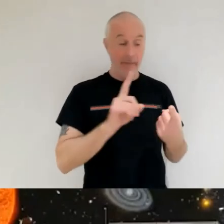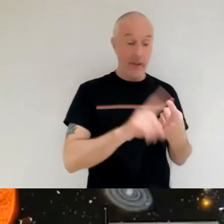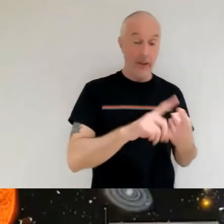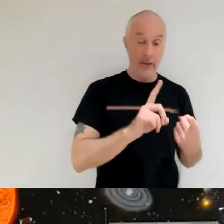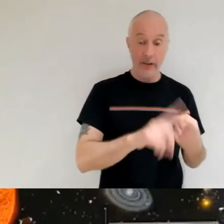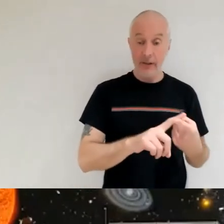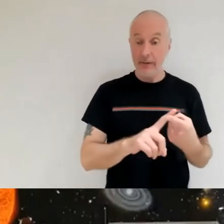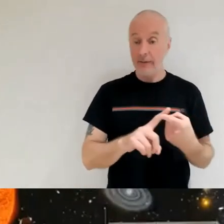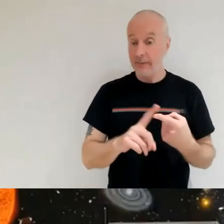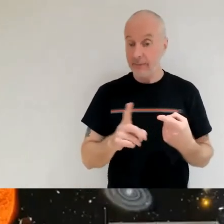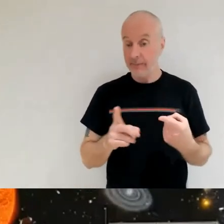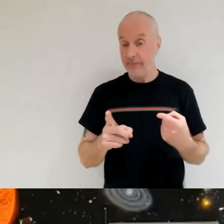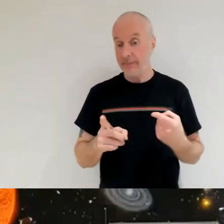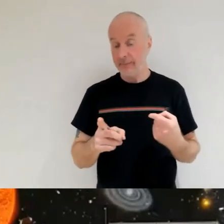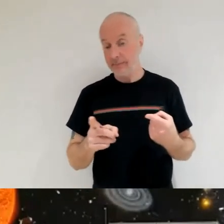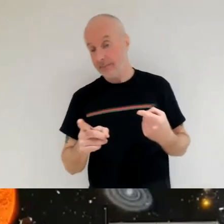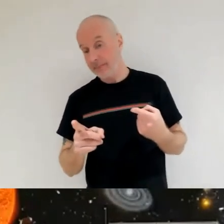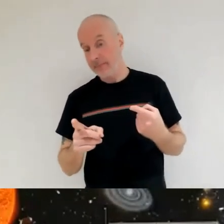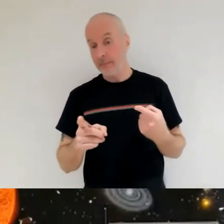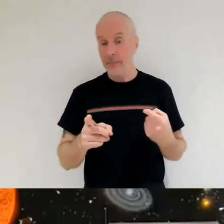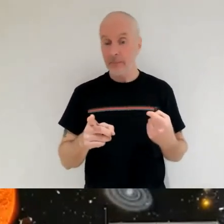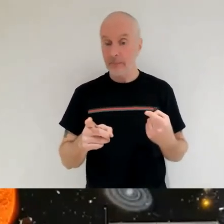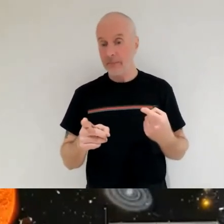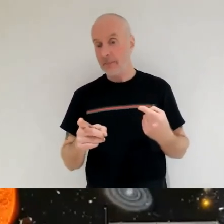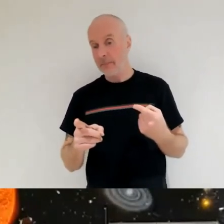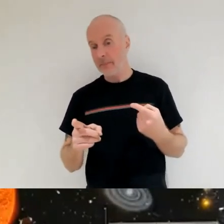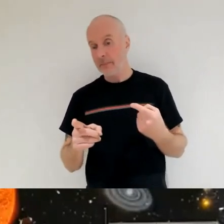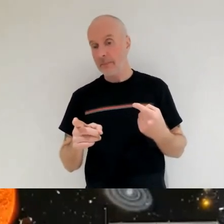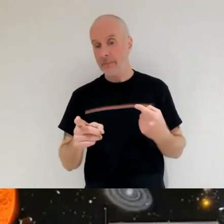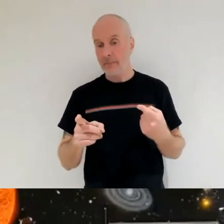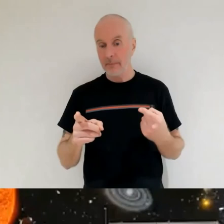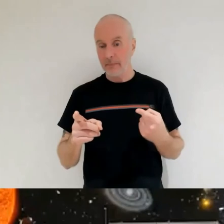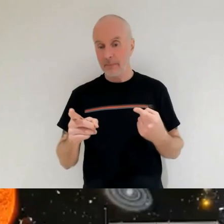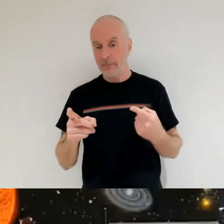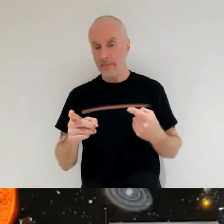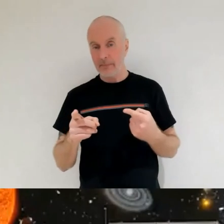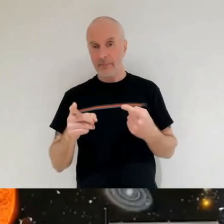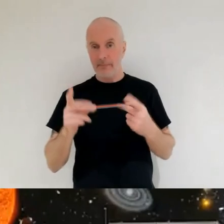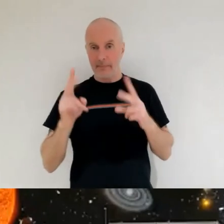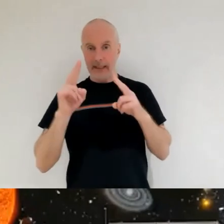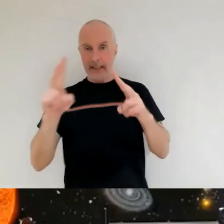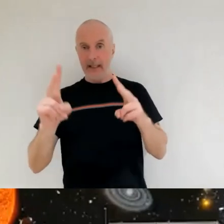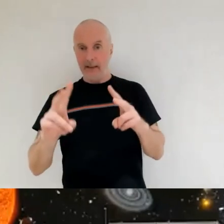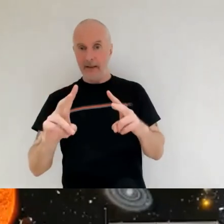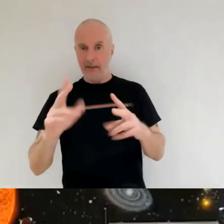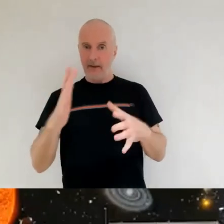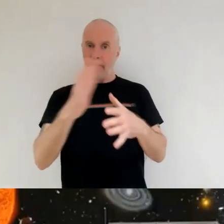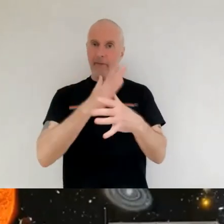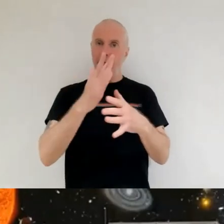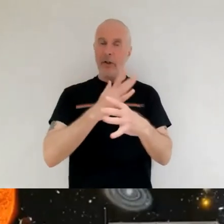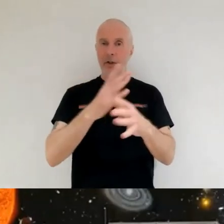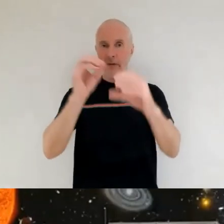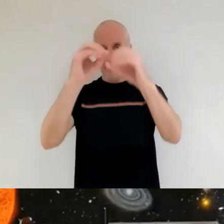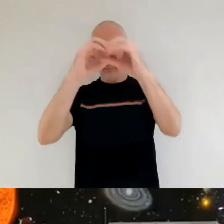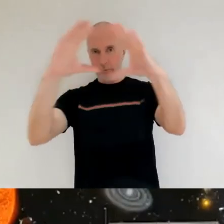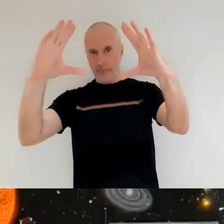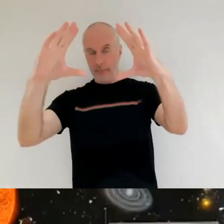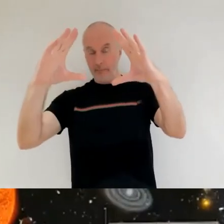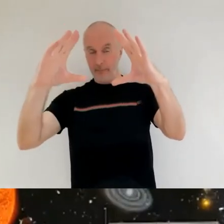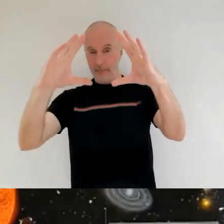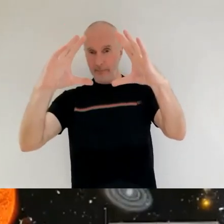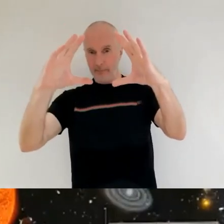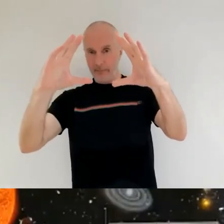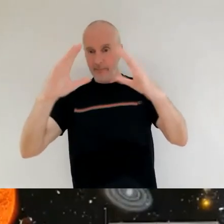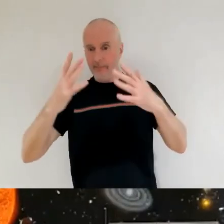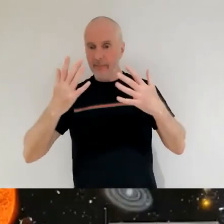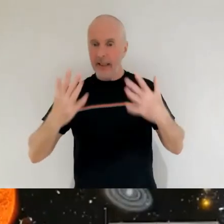we we've had done the alignment we've seen those first initial images we're now going through a process of taking